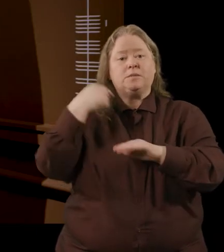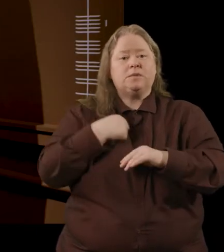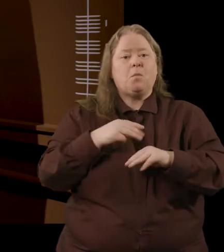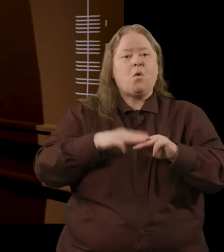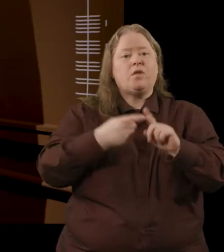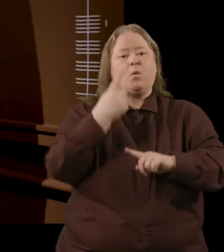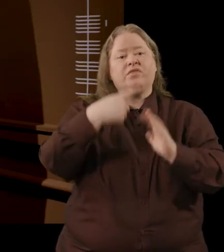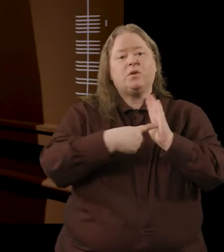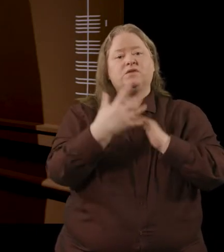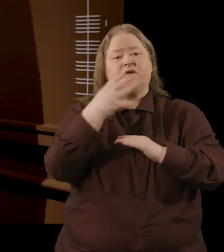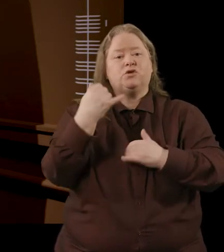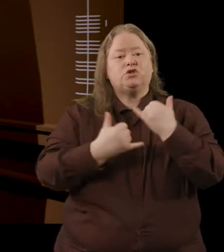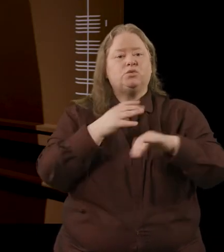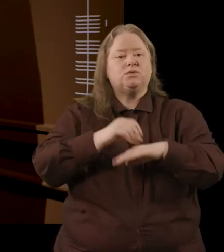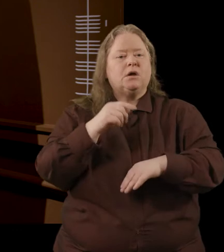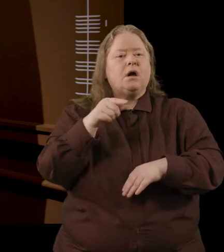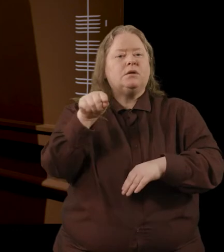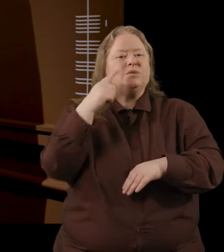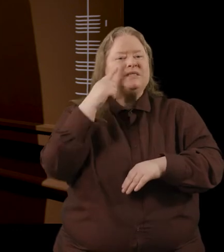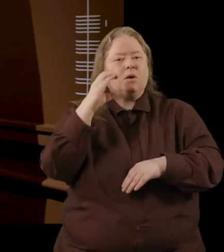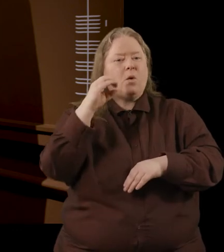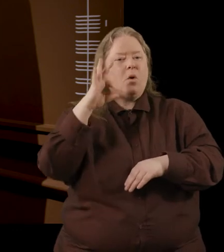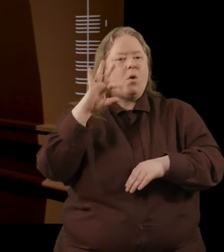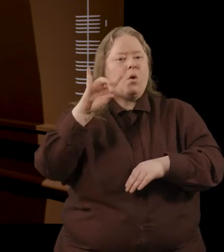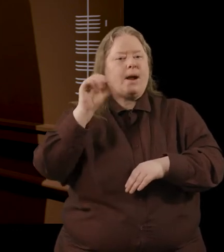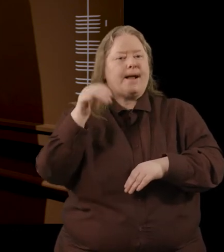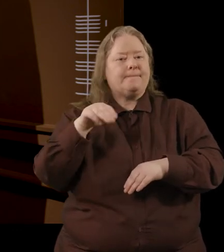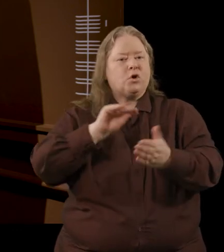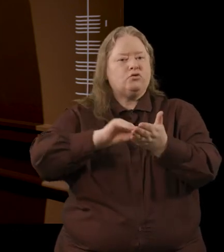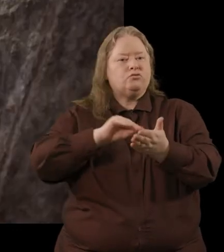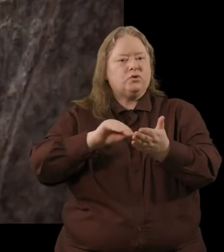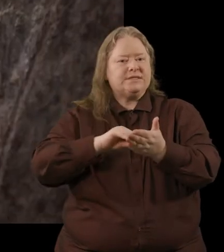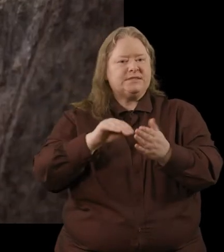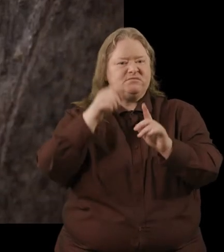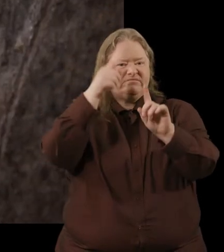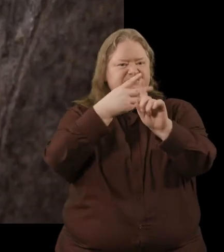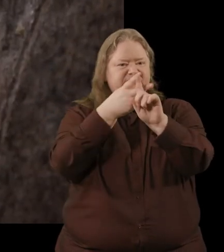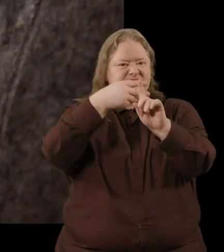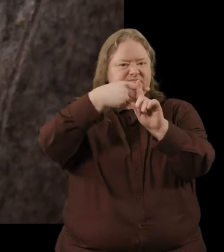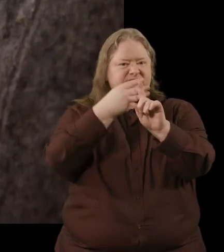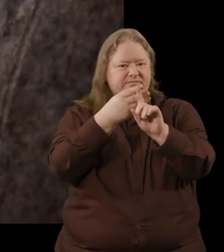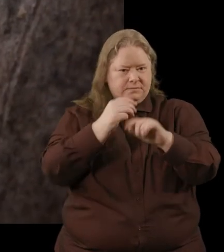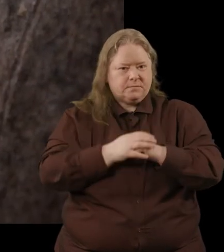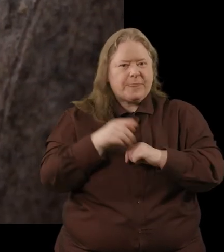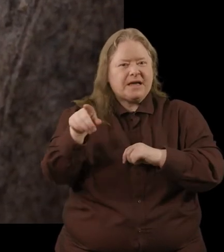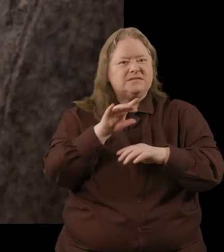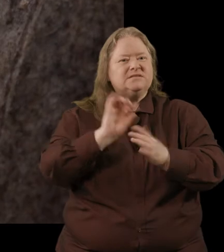1500 years old and on it we see ogham or own writing and that style of writing is very Irish and is used for